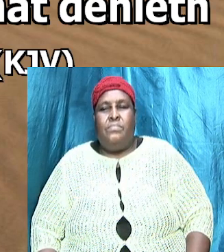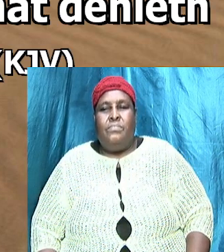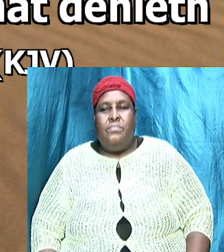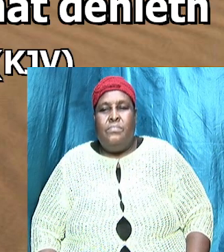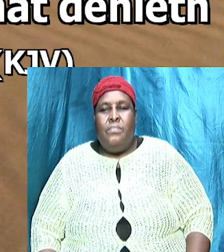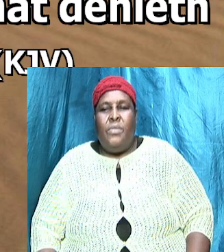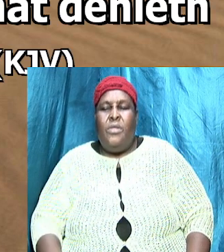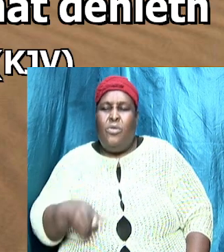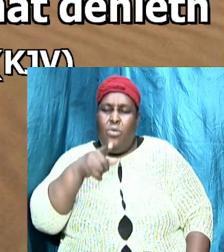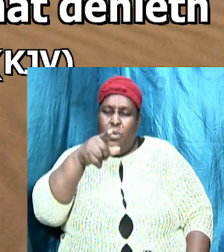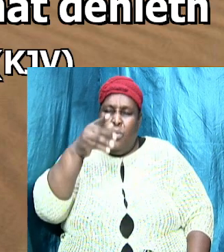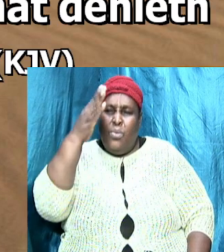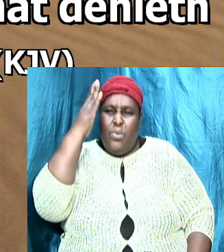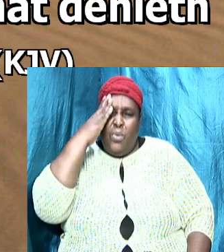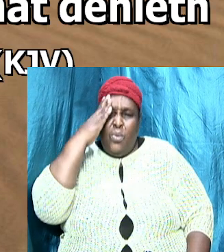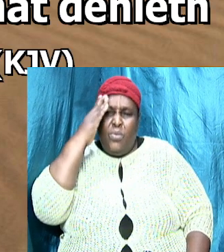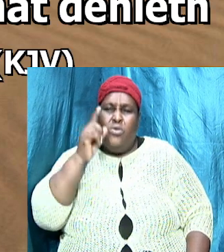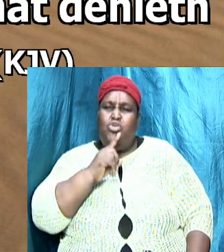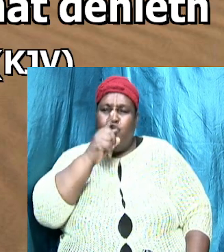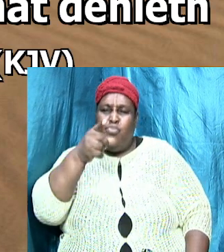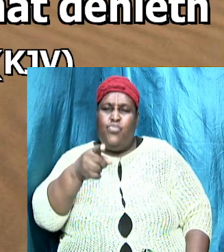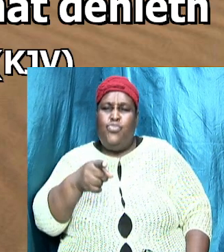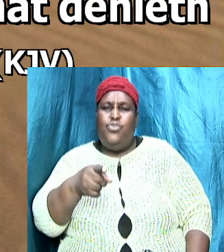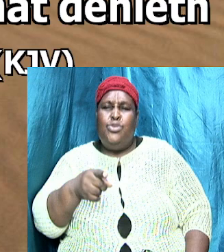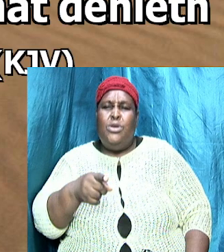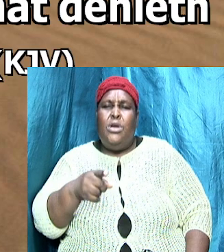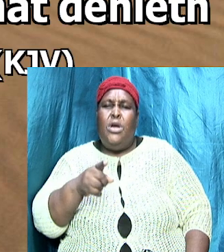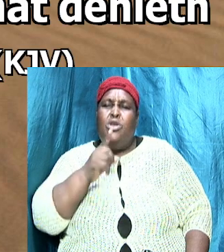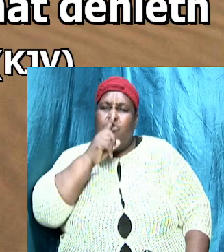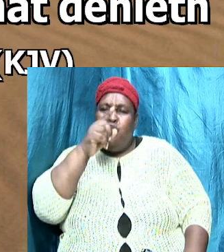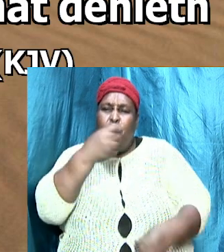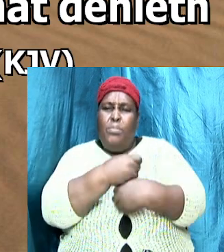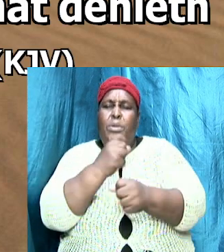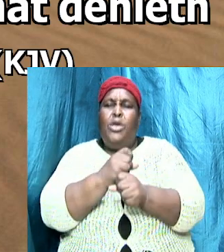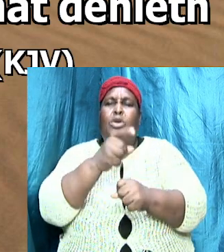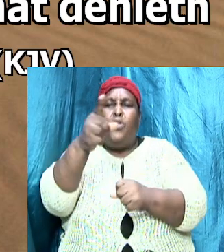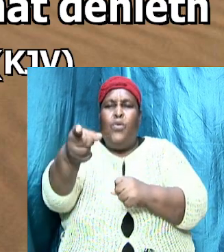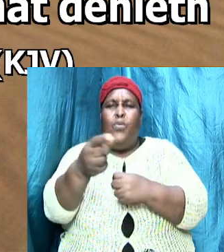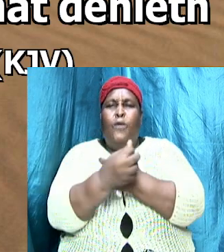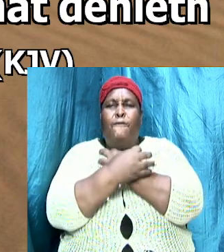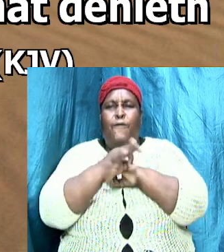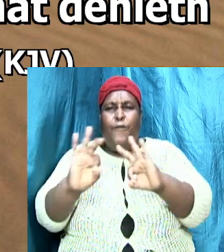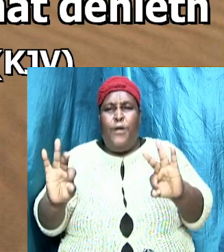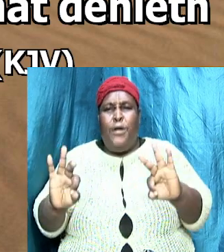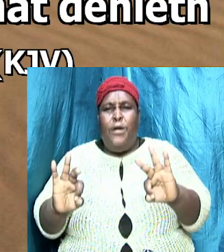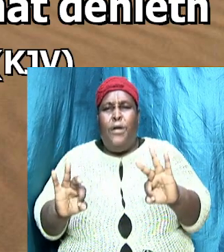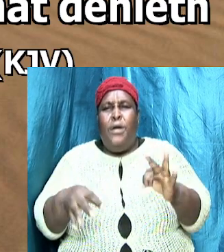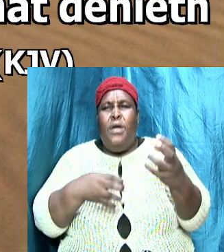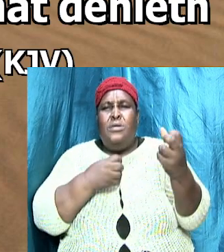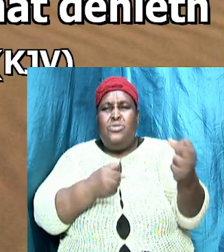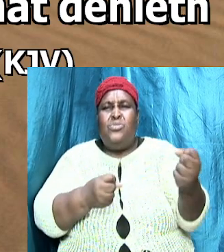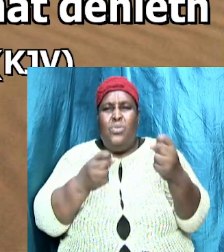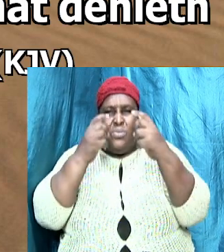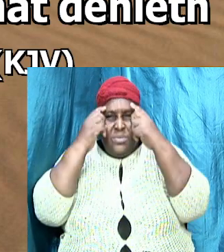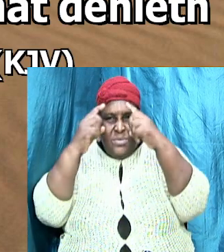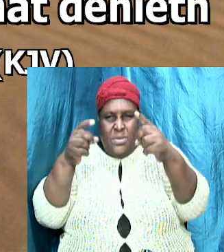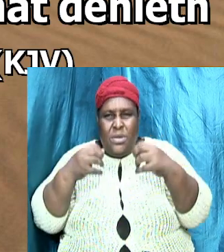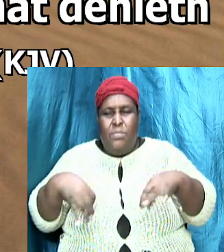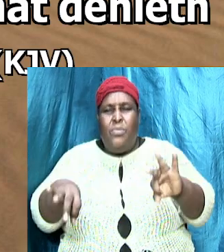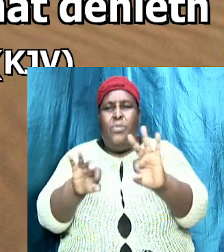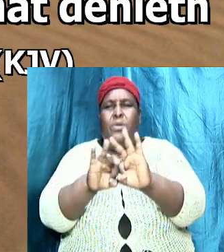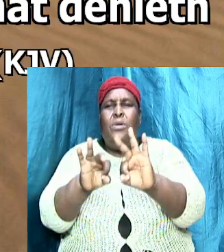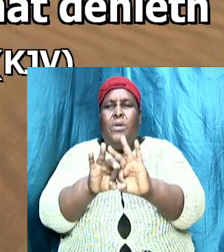will know the truth and the truth will set you free son doctrine is important because we must ascertain truth